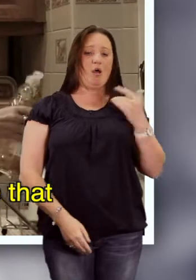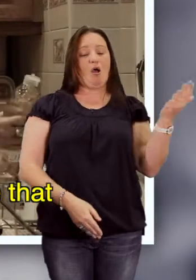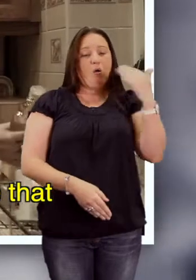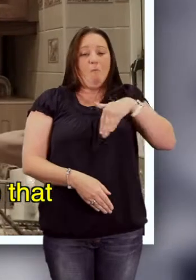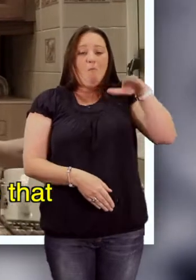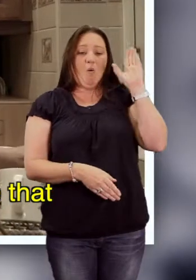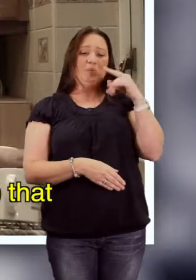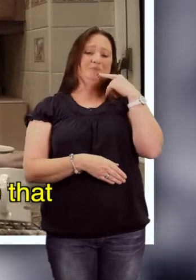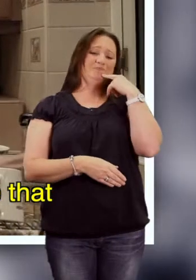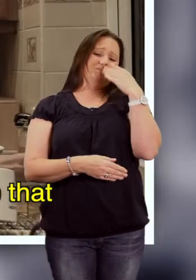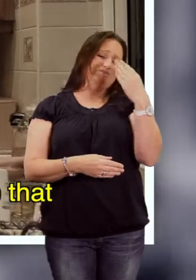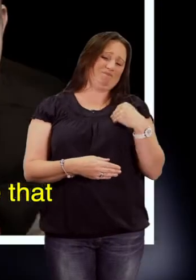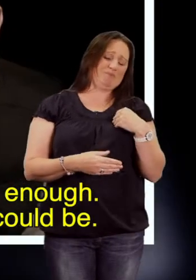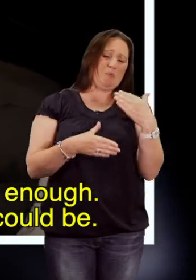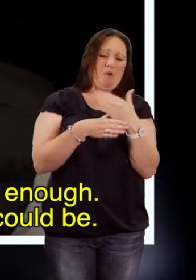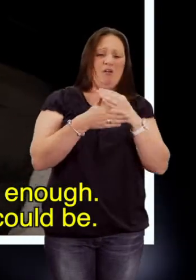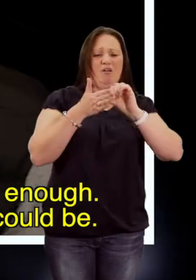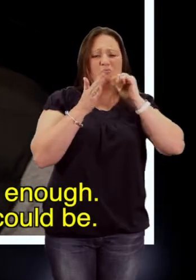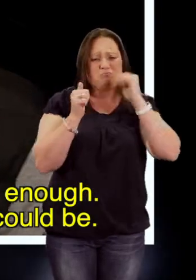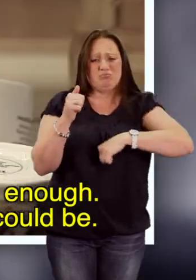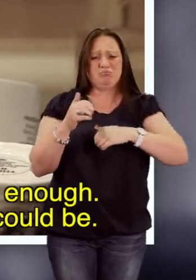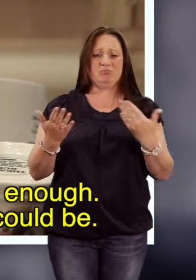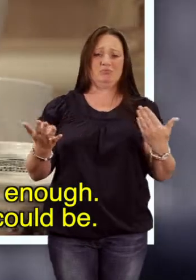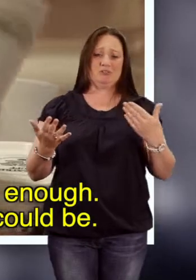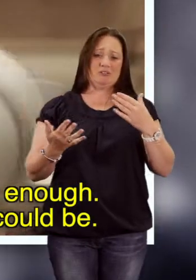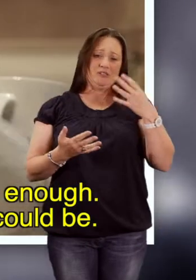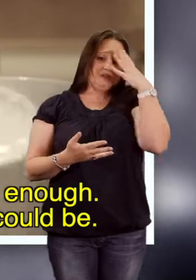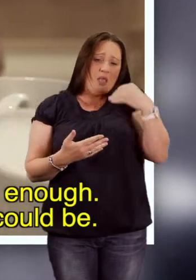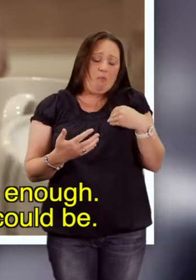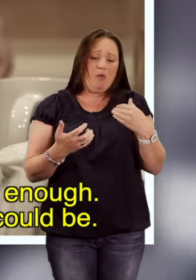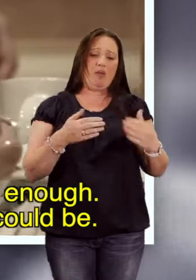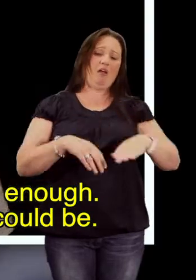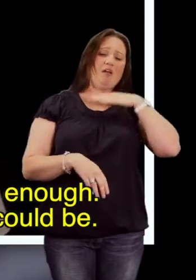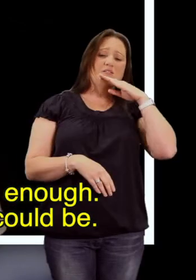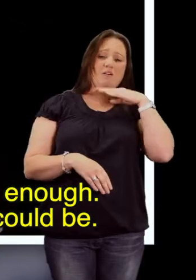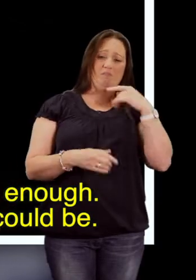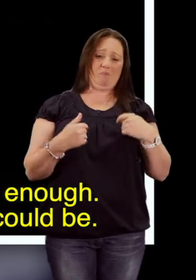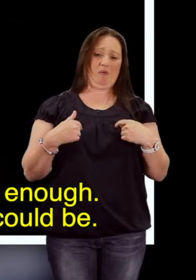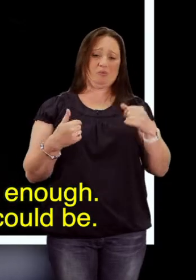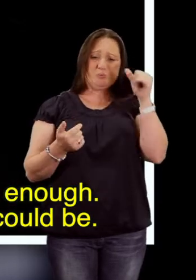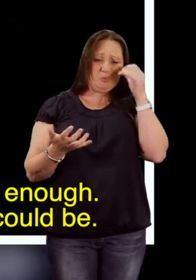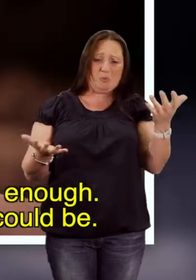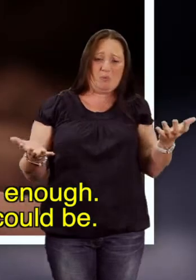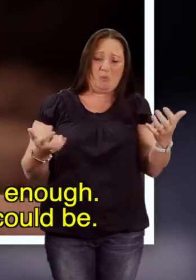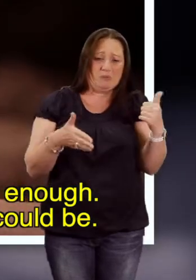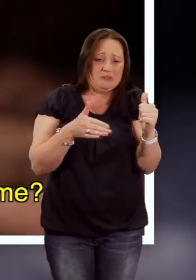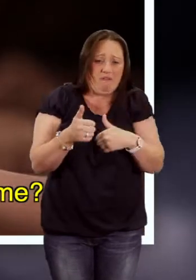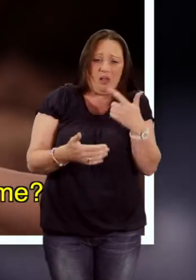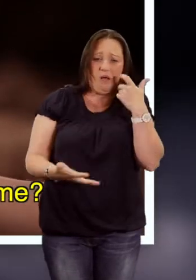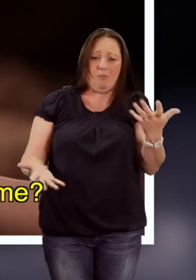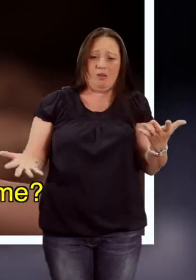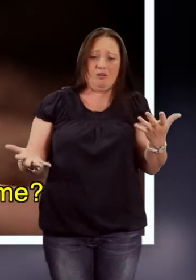and tell me that work's been tough. Telling me that you've had quite enough. I don't even know how tough it could be.